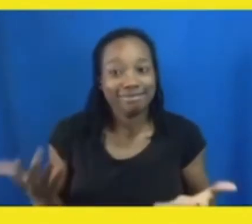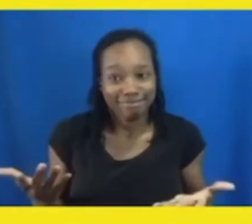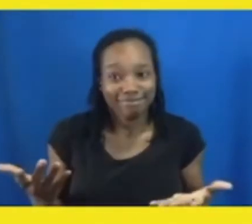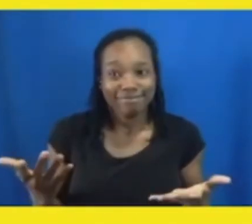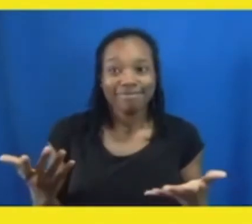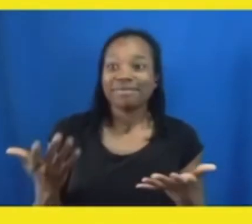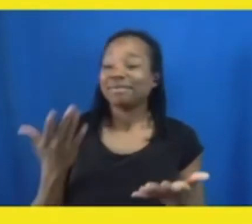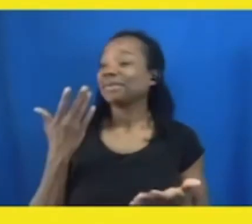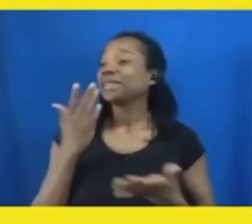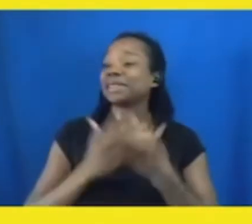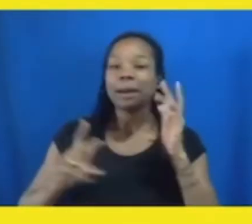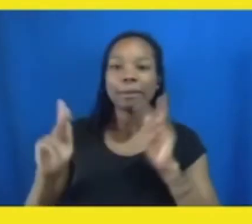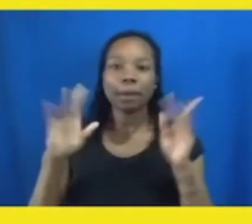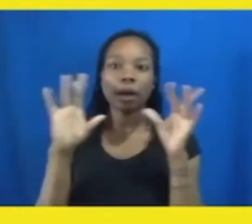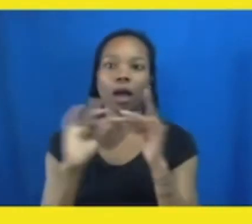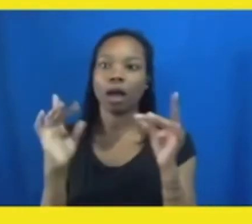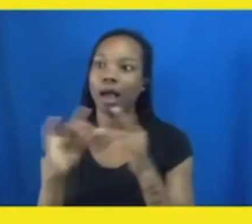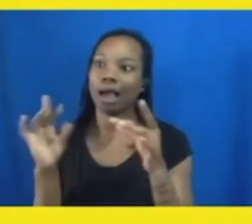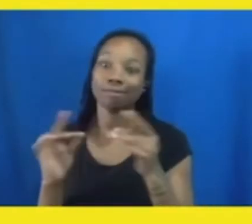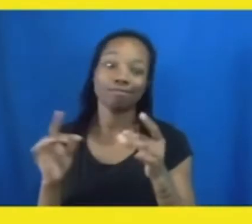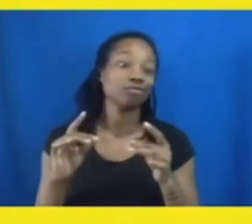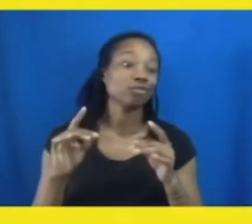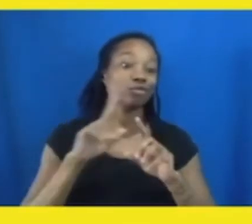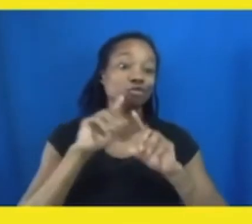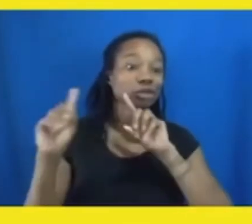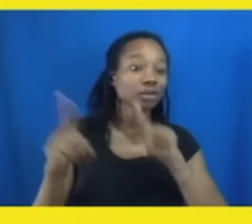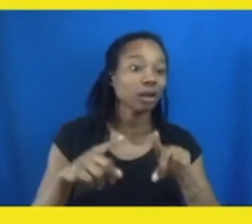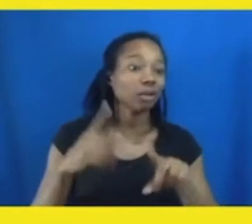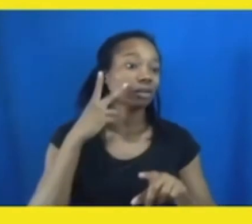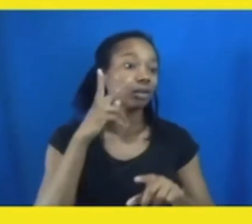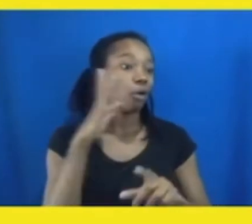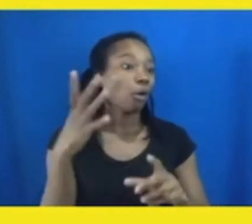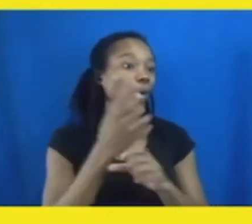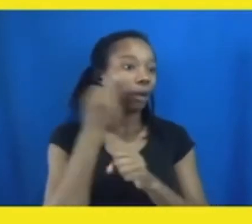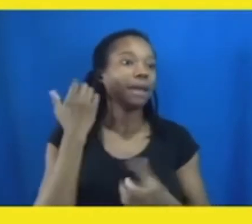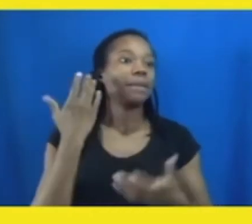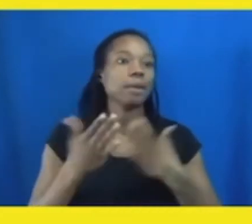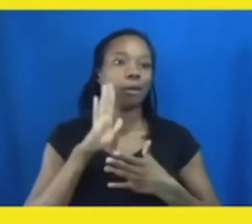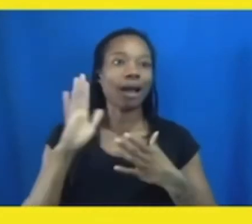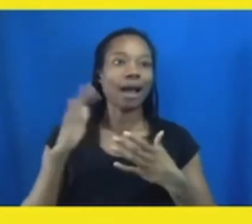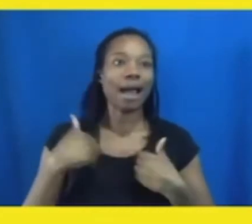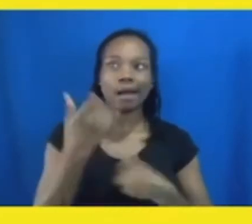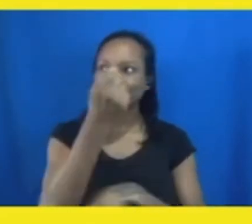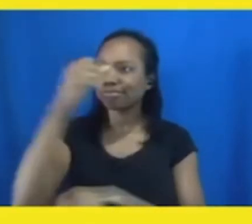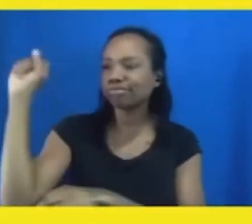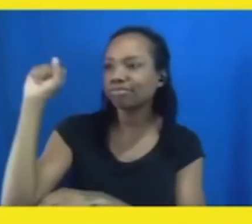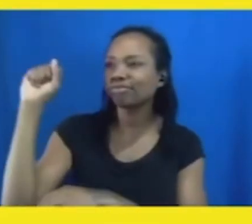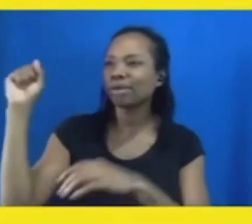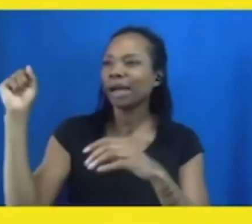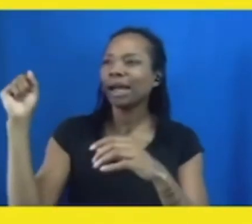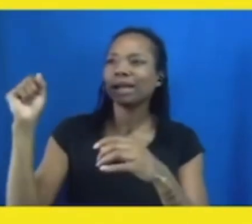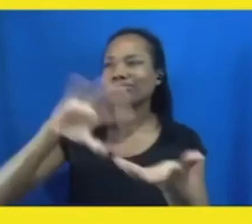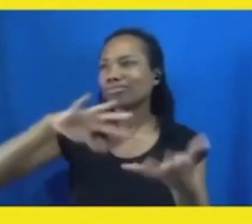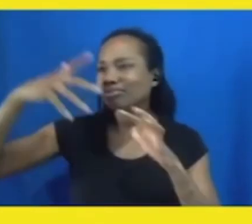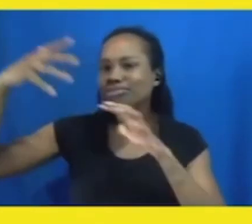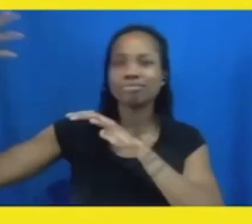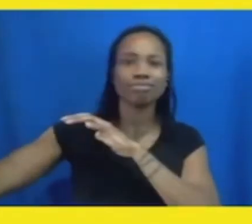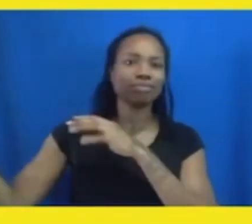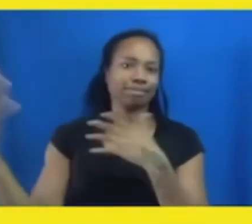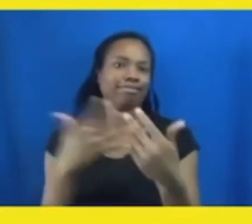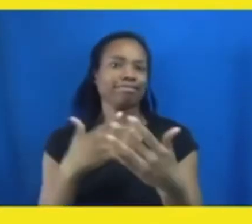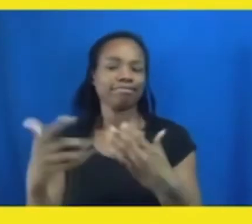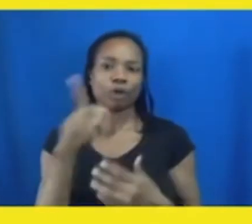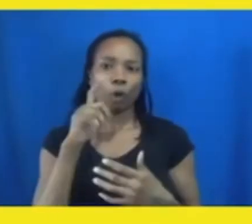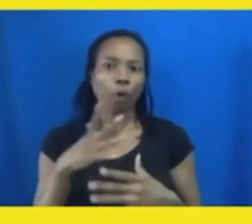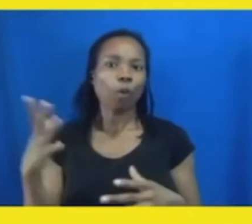may be riots, there may be uprising in the land, regardless of our wins. But I still believe in the power of prayer.